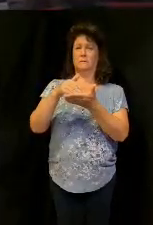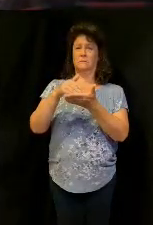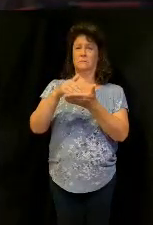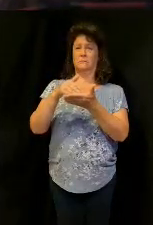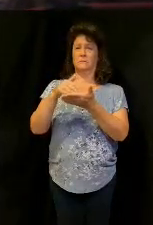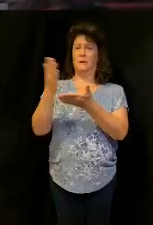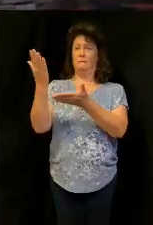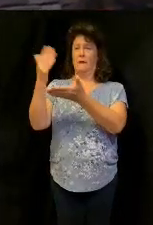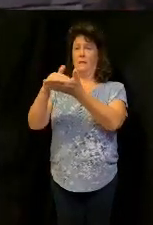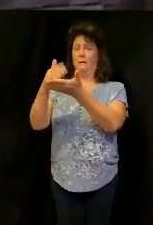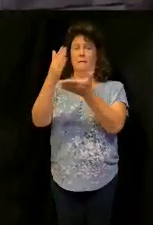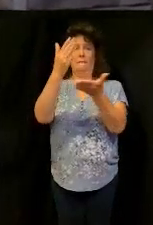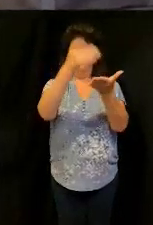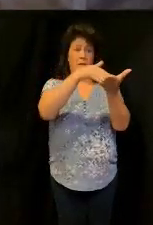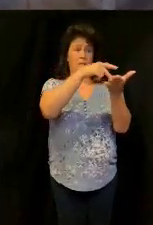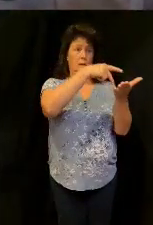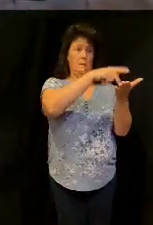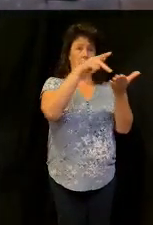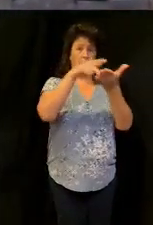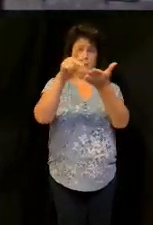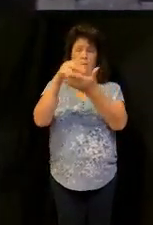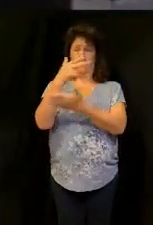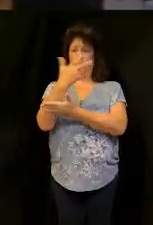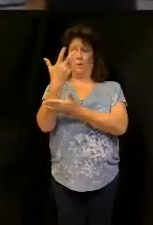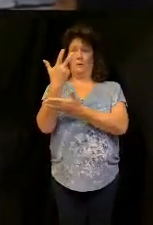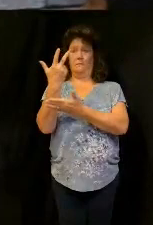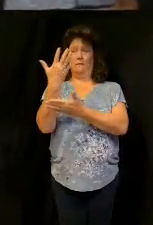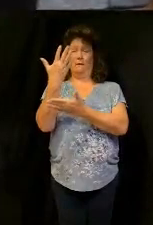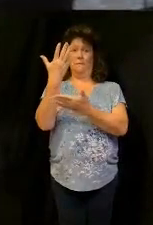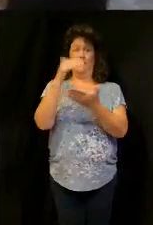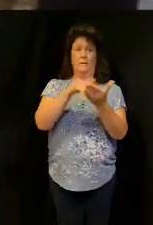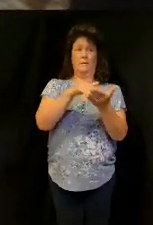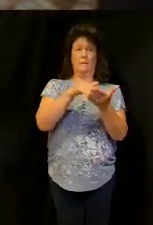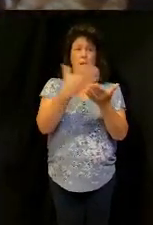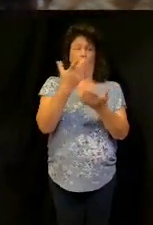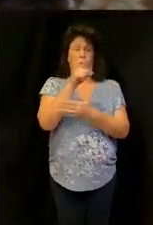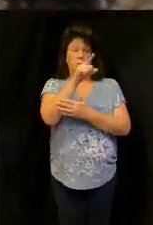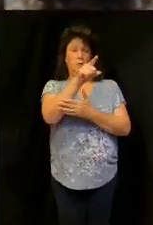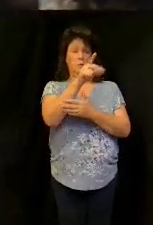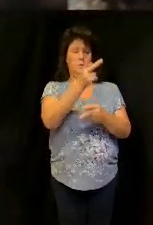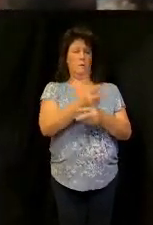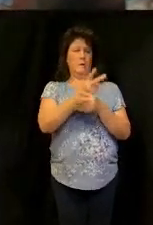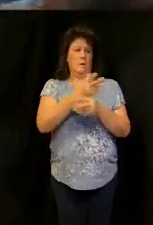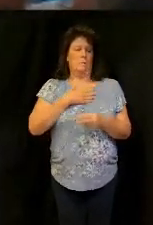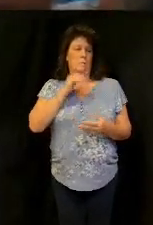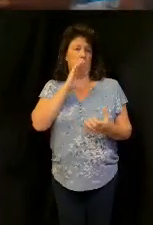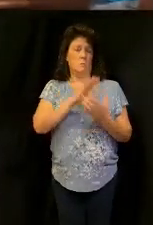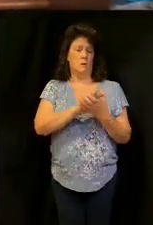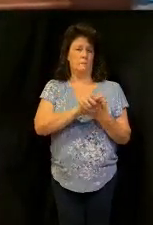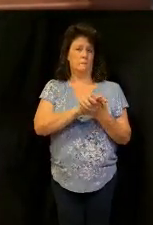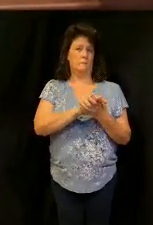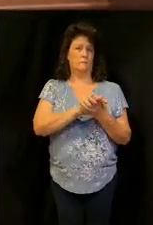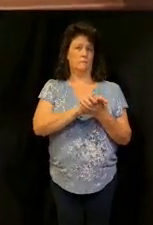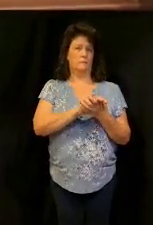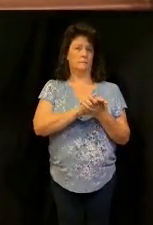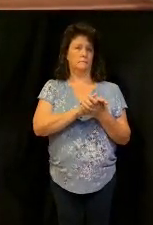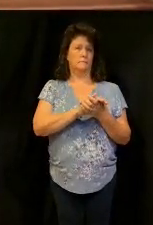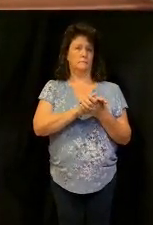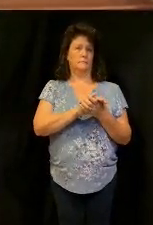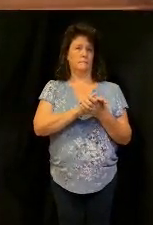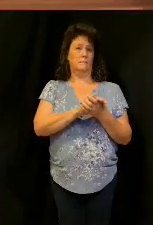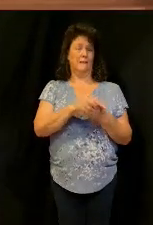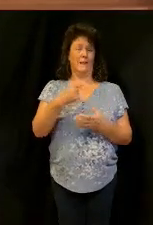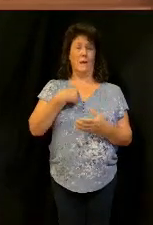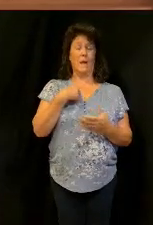and I'm going to give you five thousand dollars and I want you to take care of my wife for me because I'm going